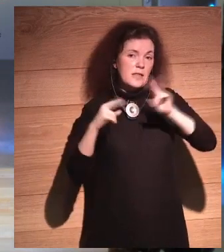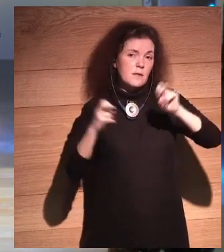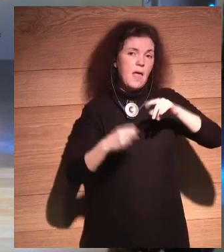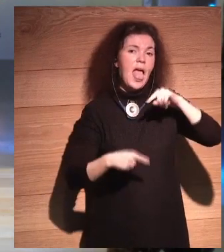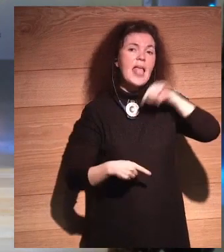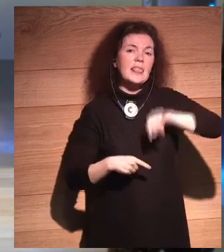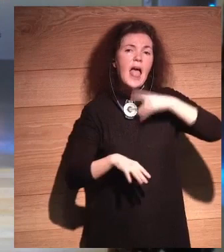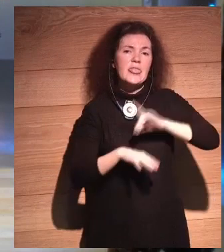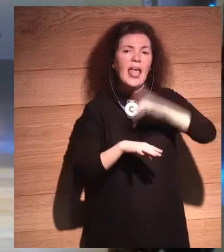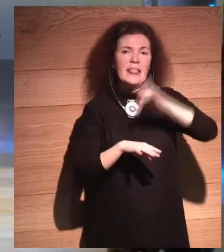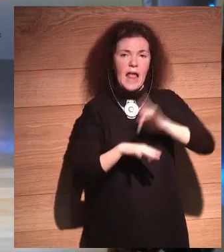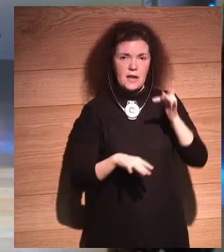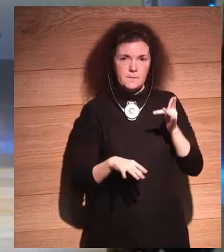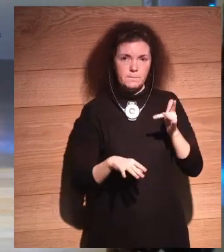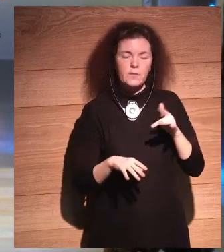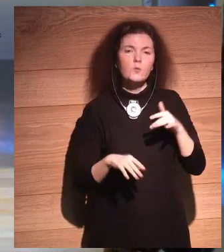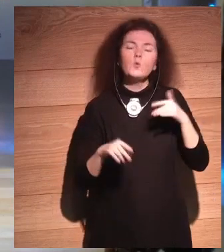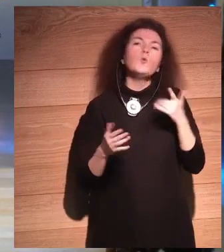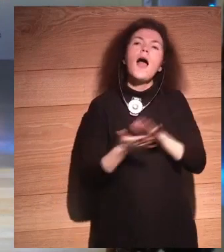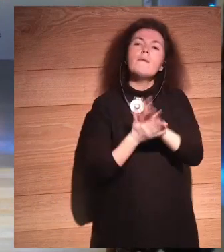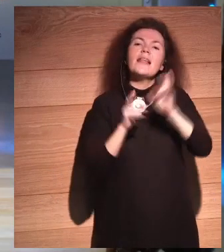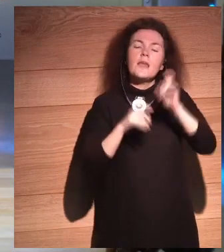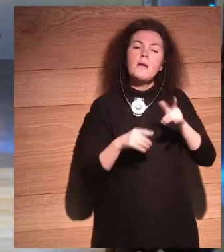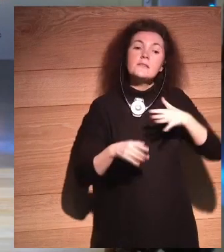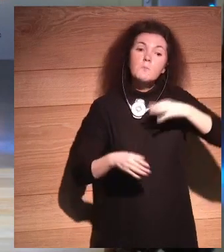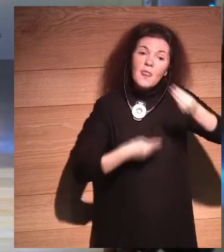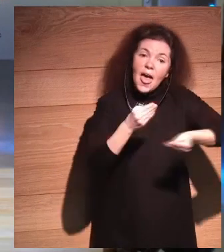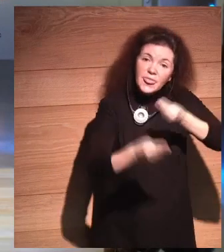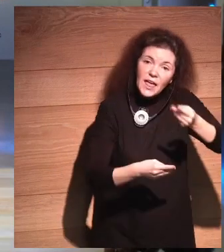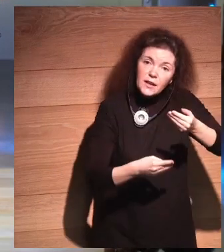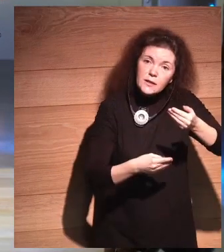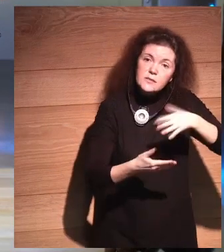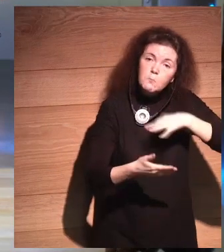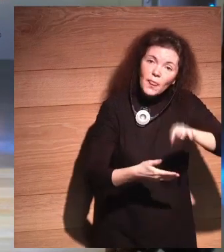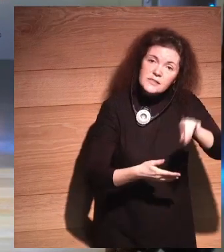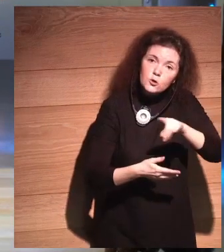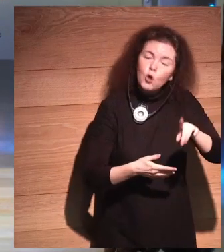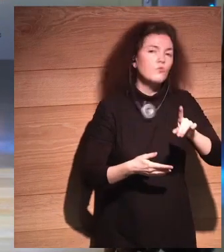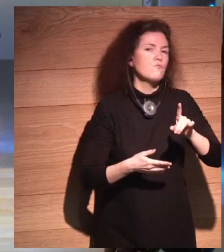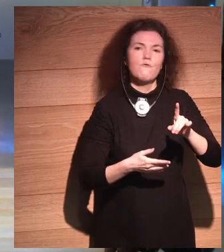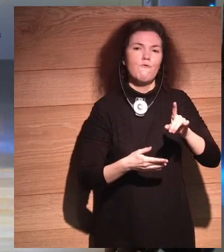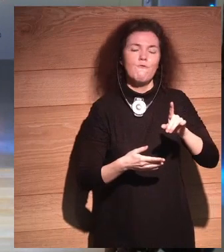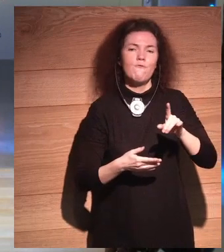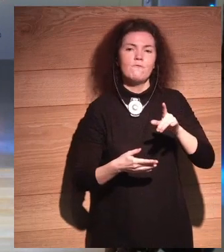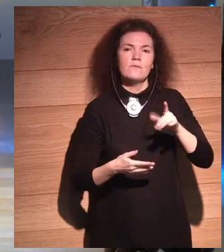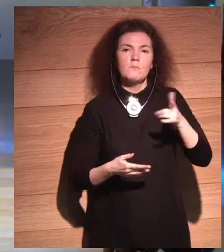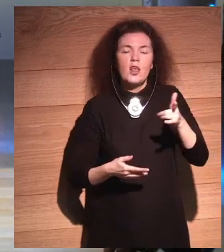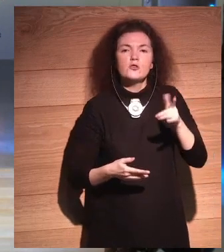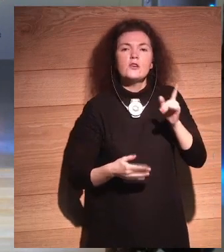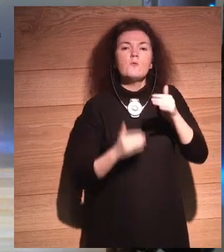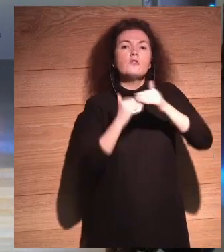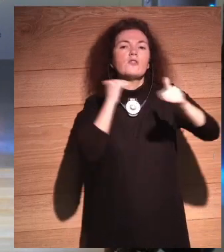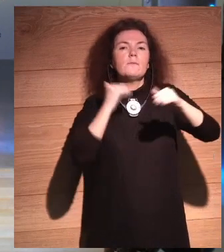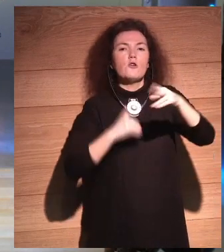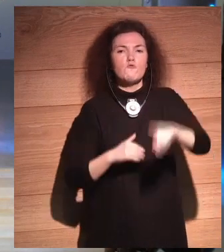feasibility. It's we're getting to a world that is frankly unsustainable. I mean, social media is